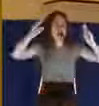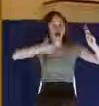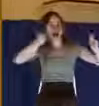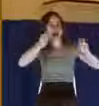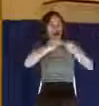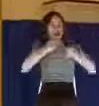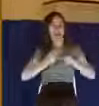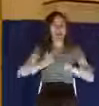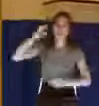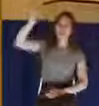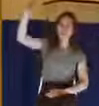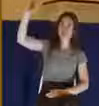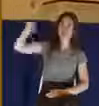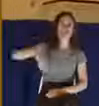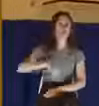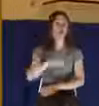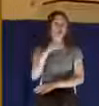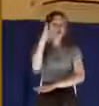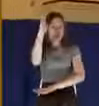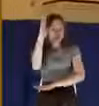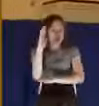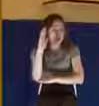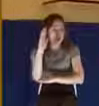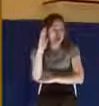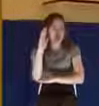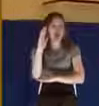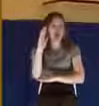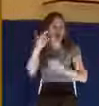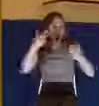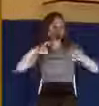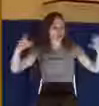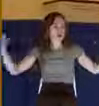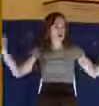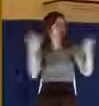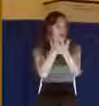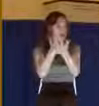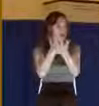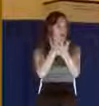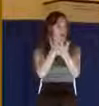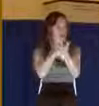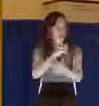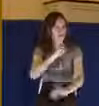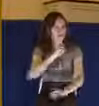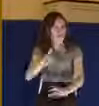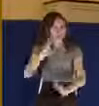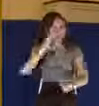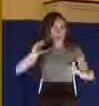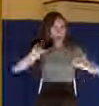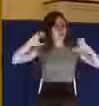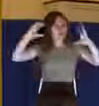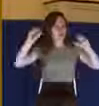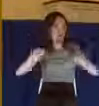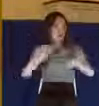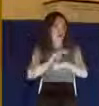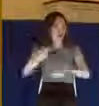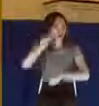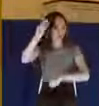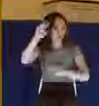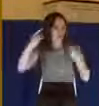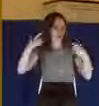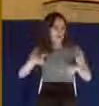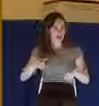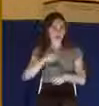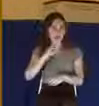that there was darkness over the whole land. That is an epic miracle. That is incredible.